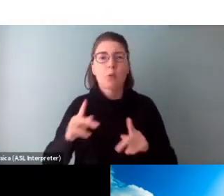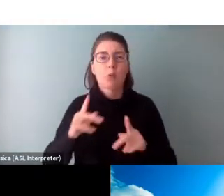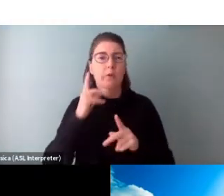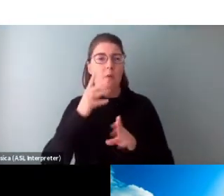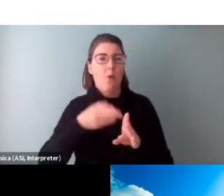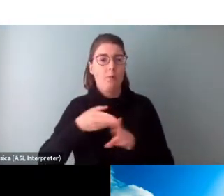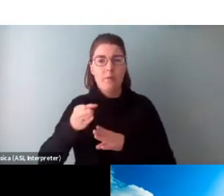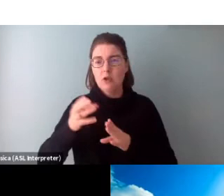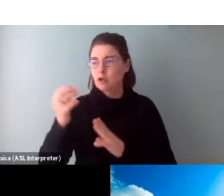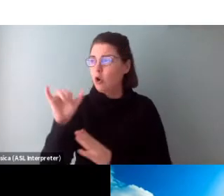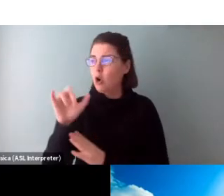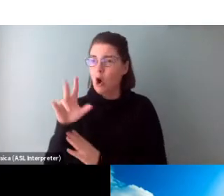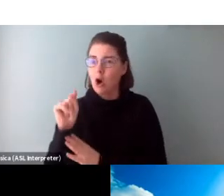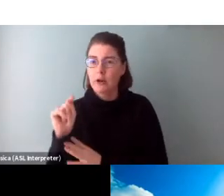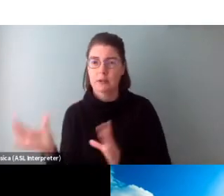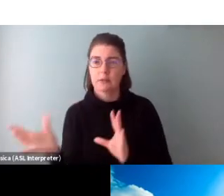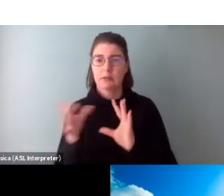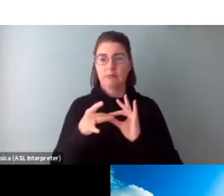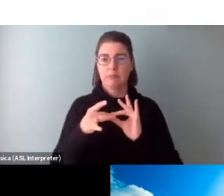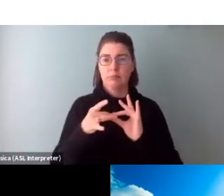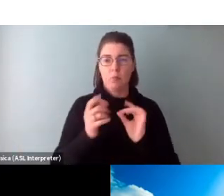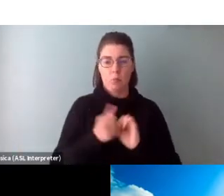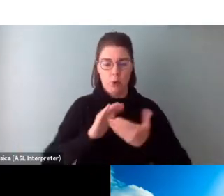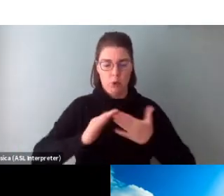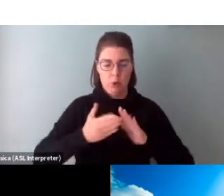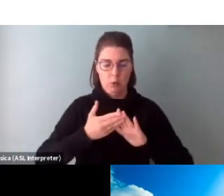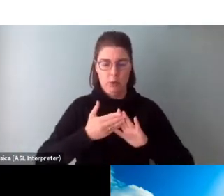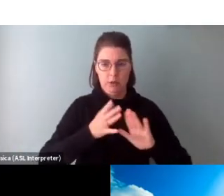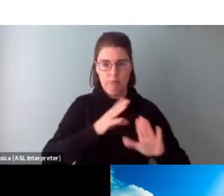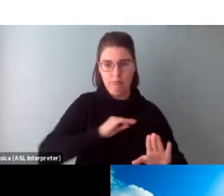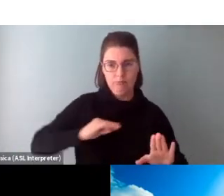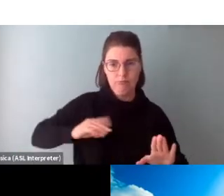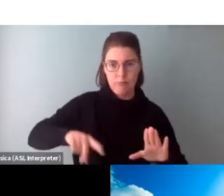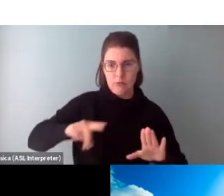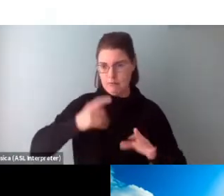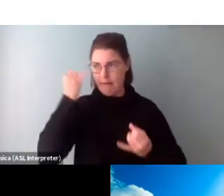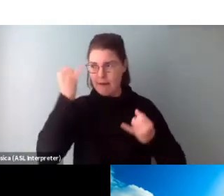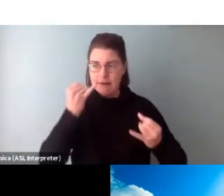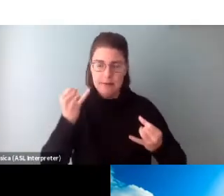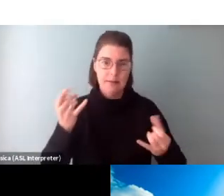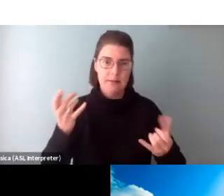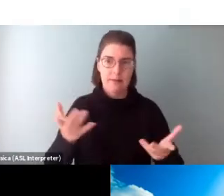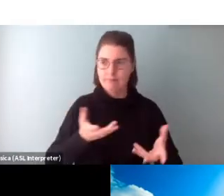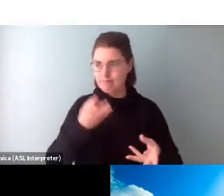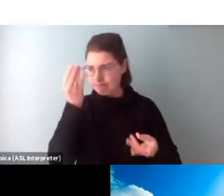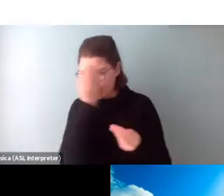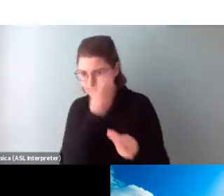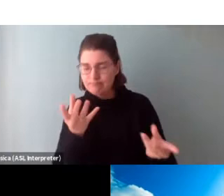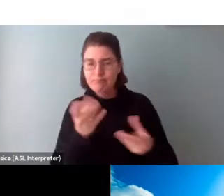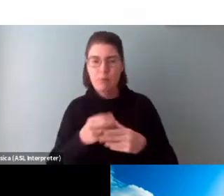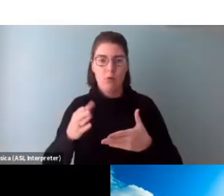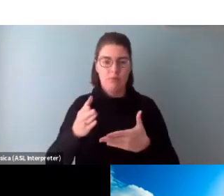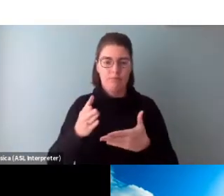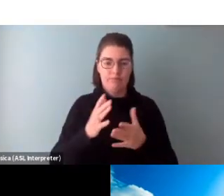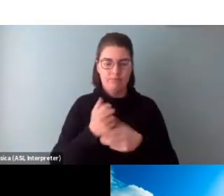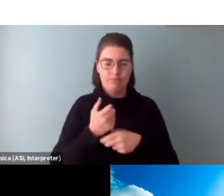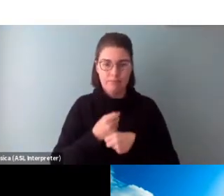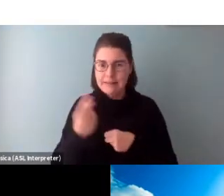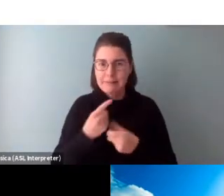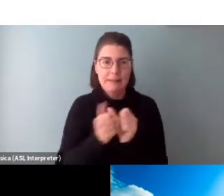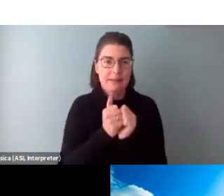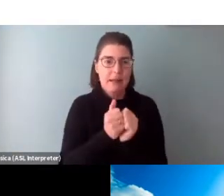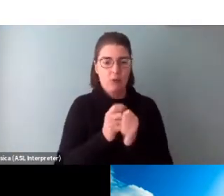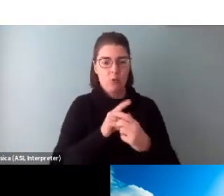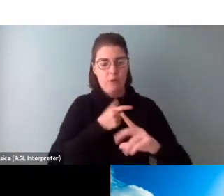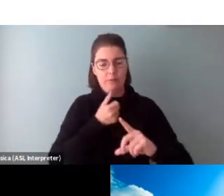professional artists to connect with community members to express ideas, create together, and make positive change in their lives.